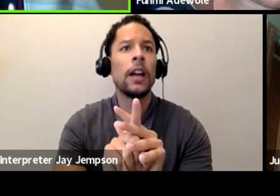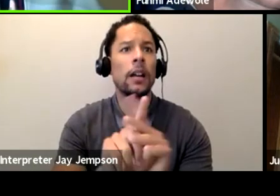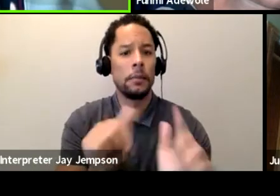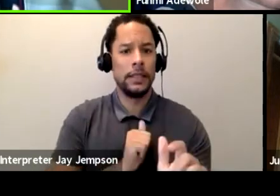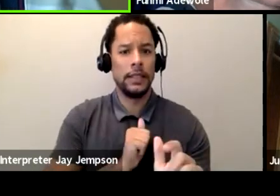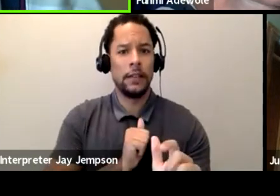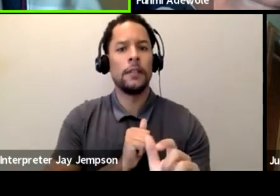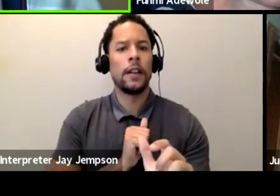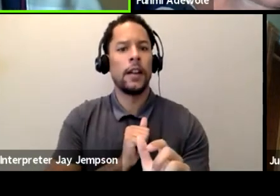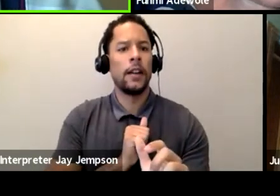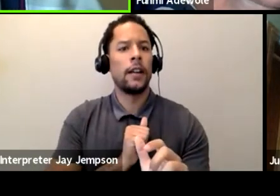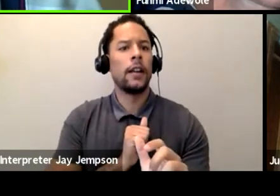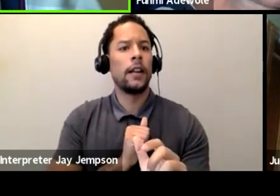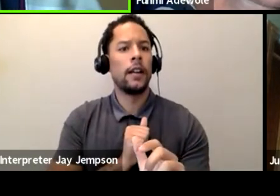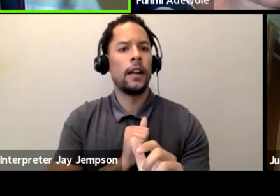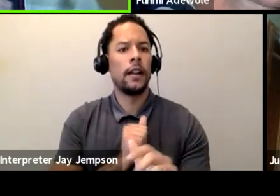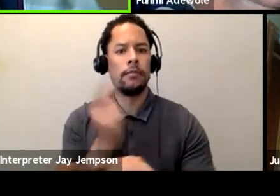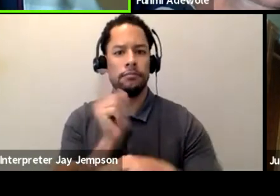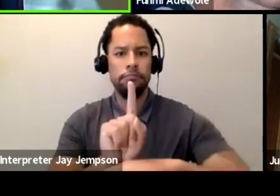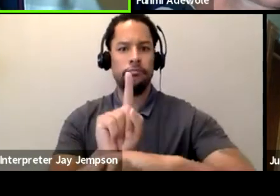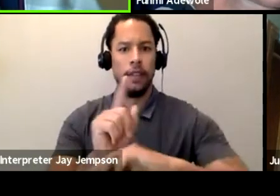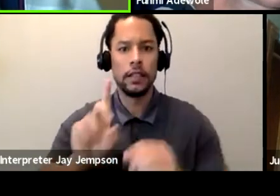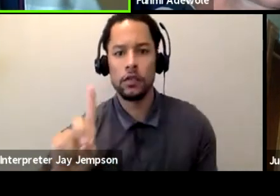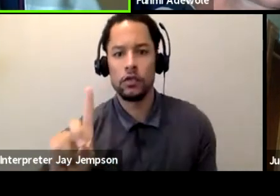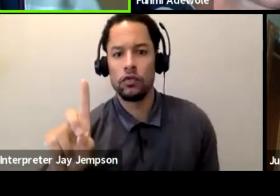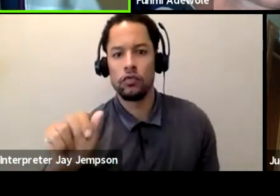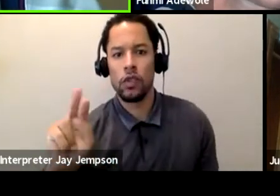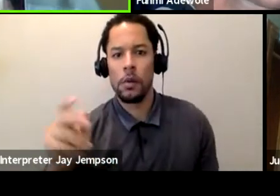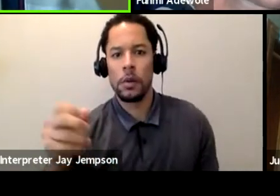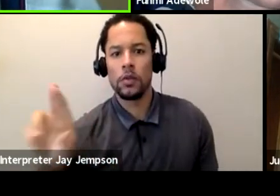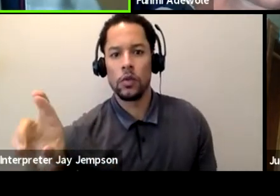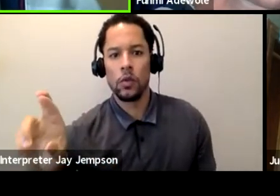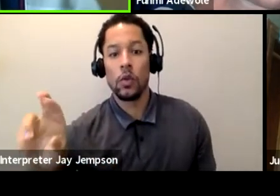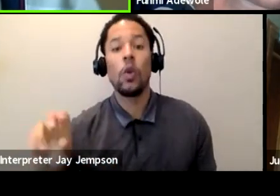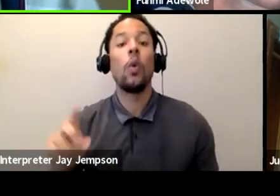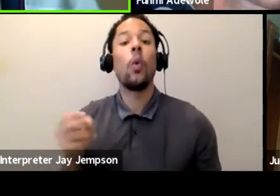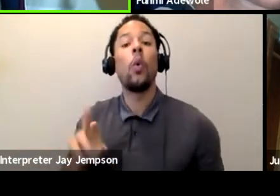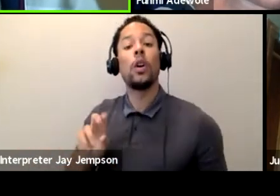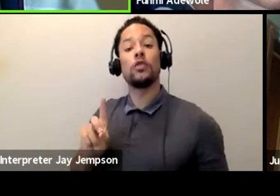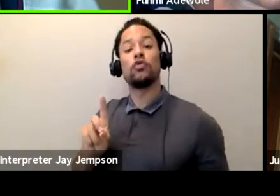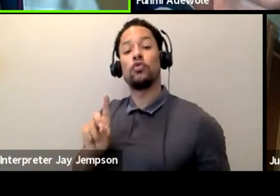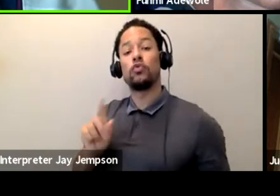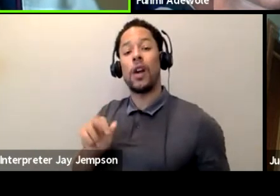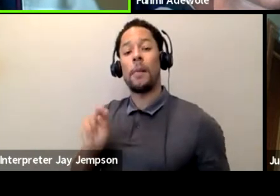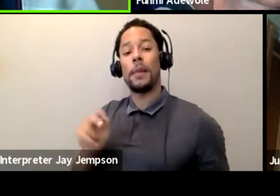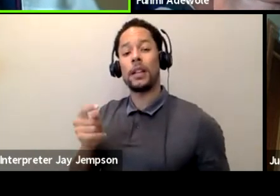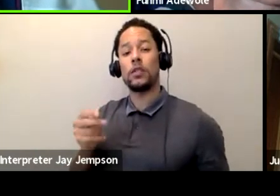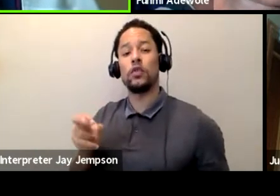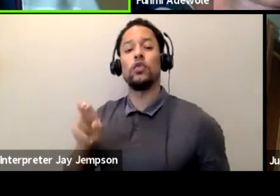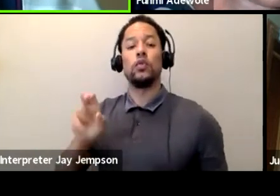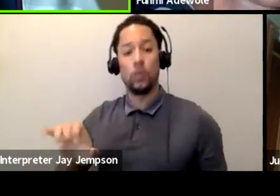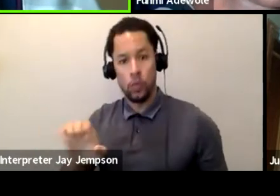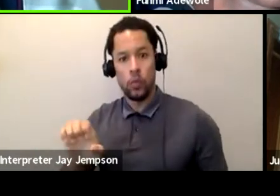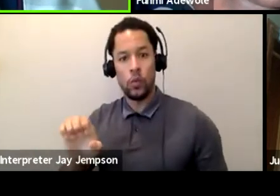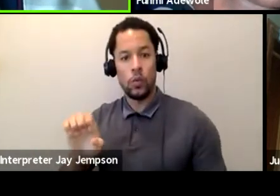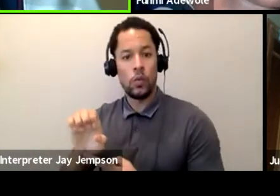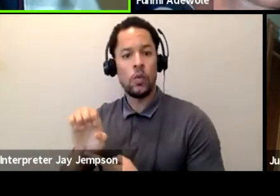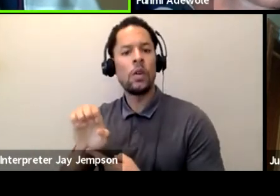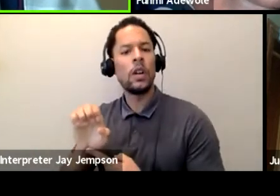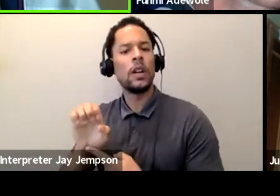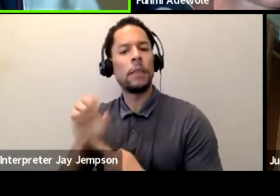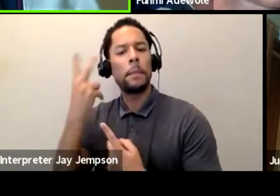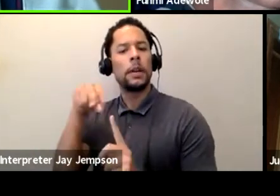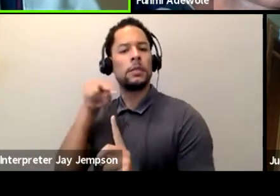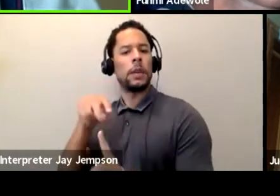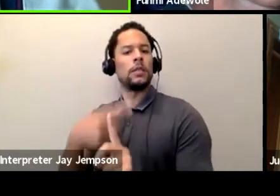dramaturg, I wouldn't call myself a dramaturg, or work with a dramaturg, I approach it also from an acting perspective. And I'm